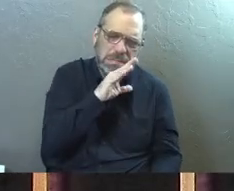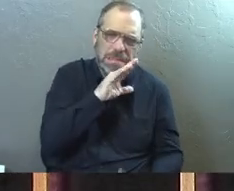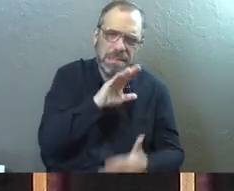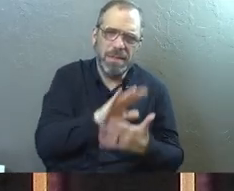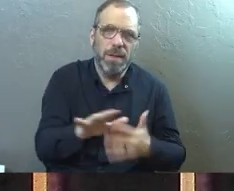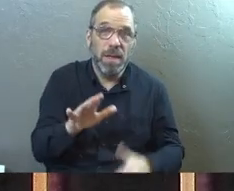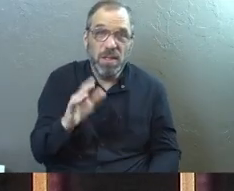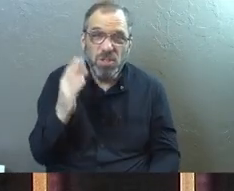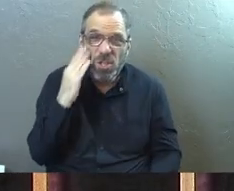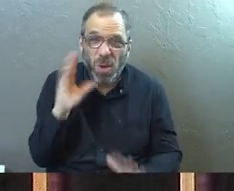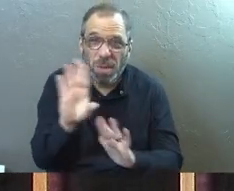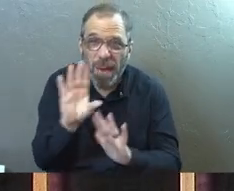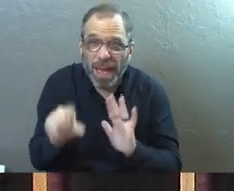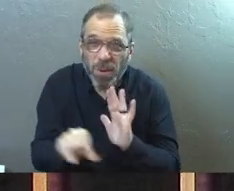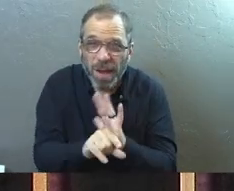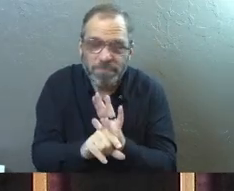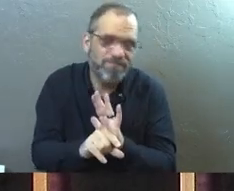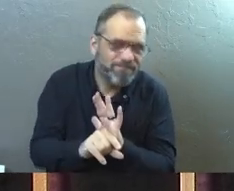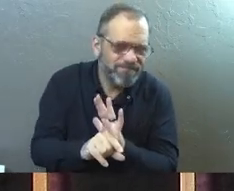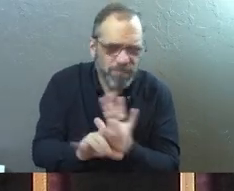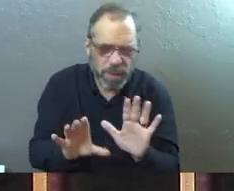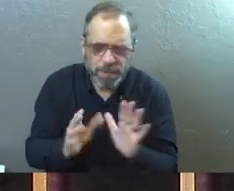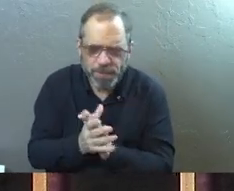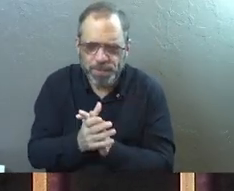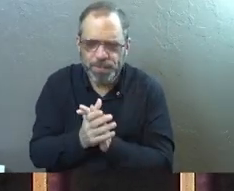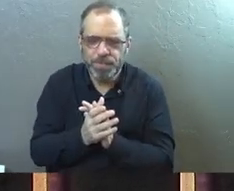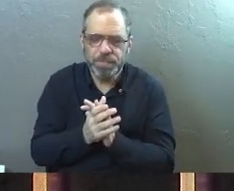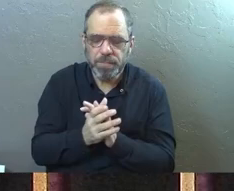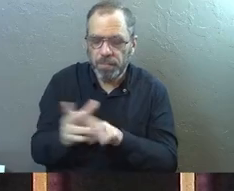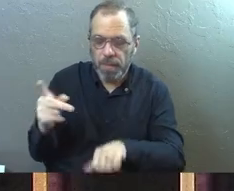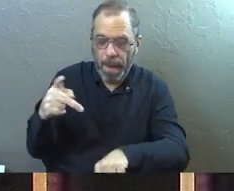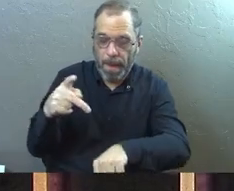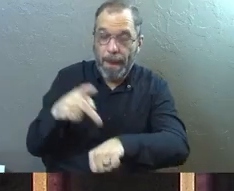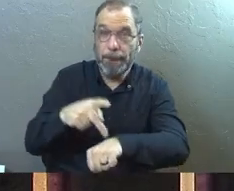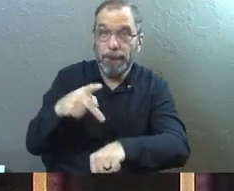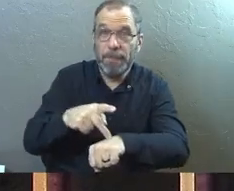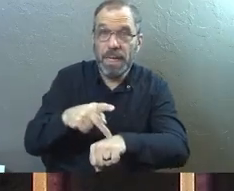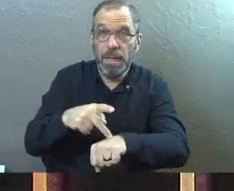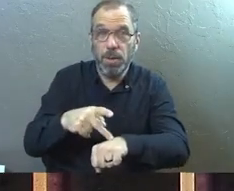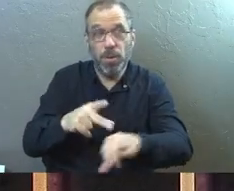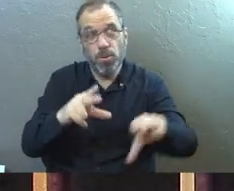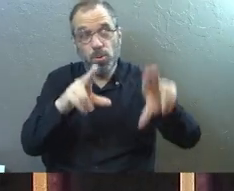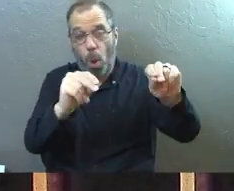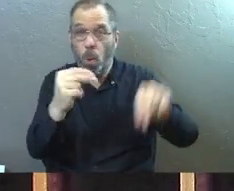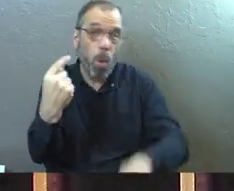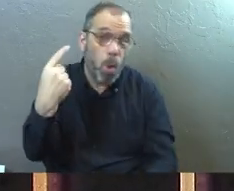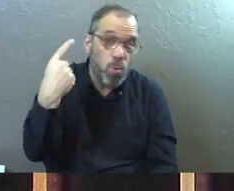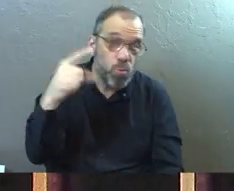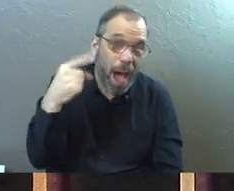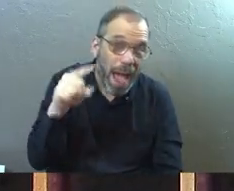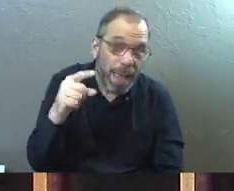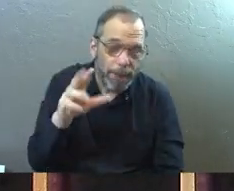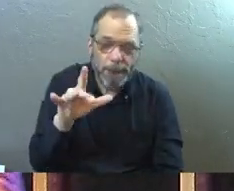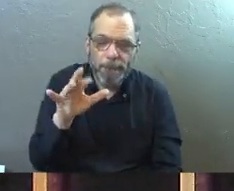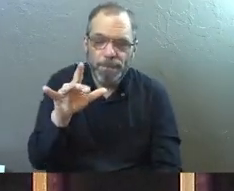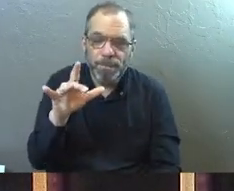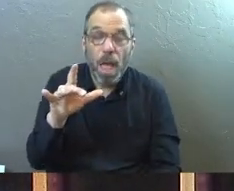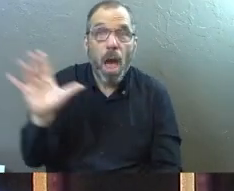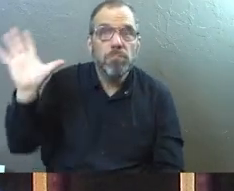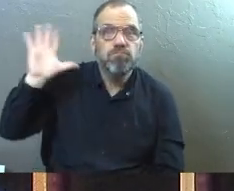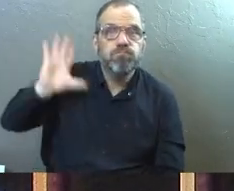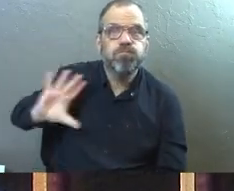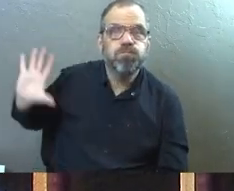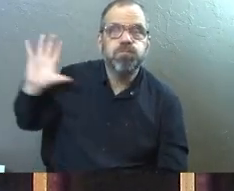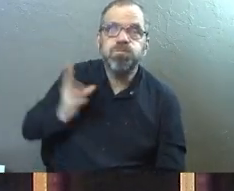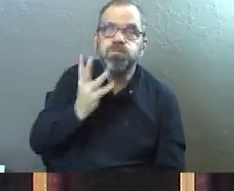unclean. So if you don't know the background here, this can be a little bit confusing. What Peter, the reason Peter responds the way that he does is because original